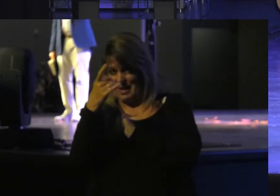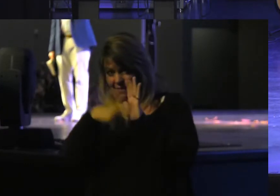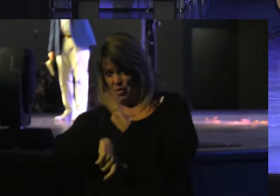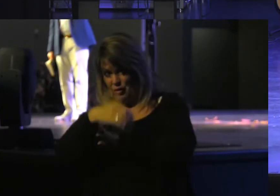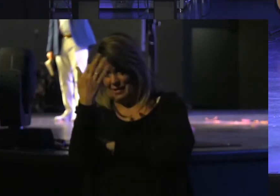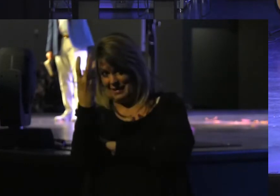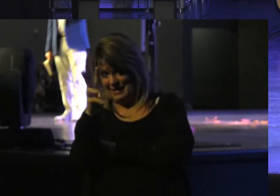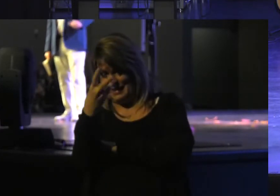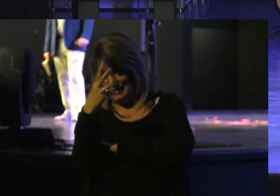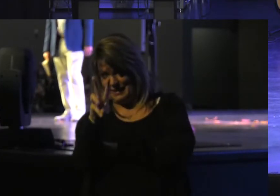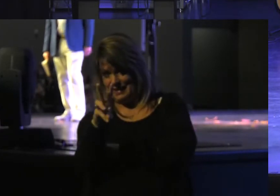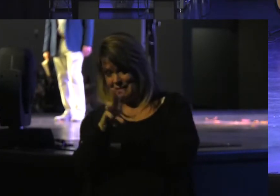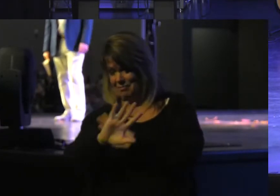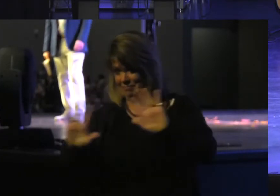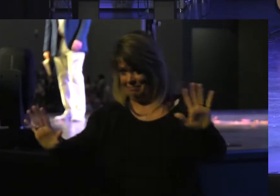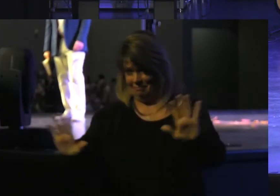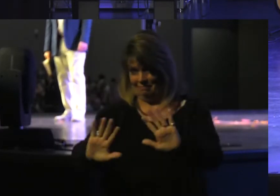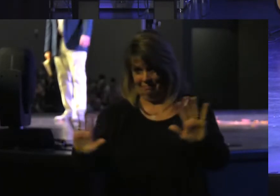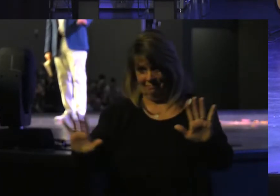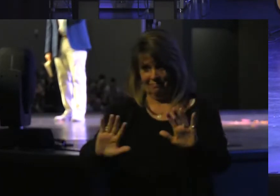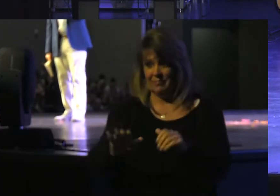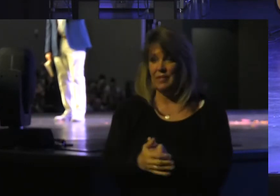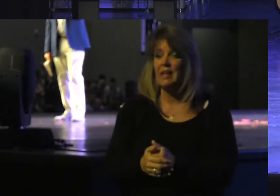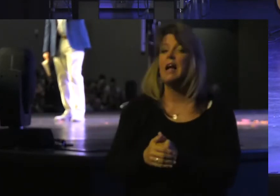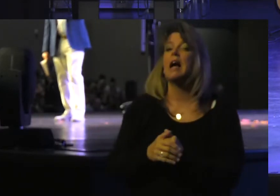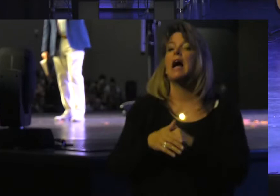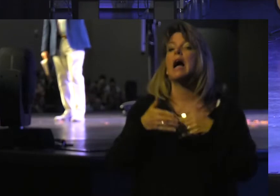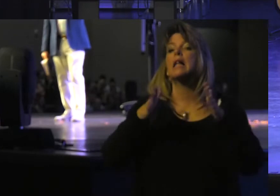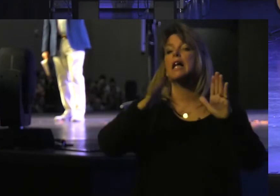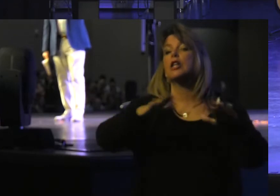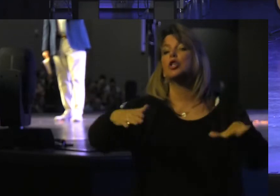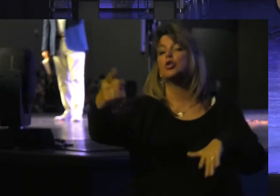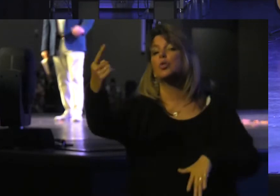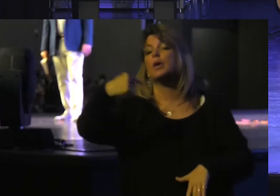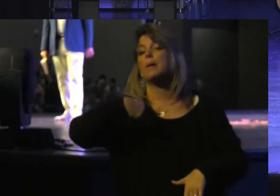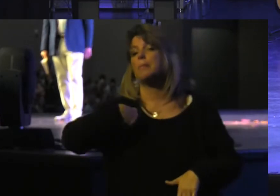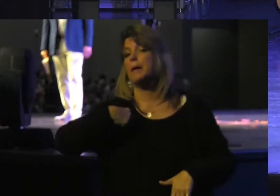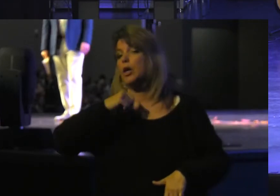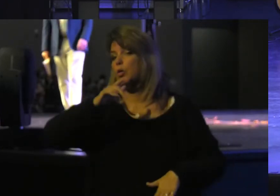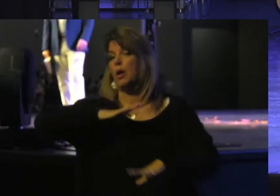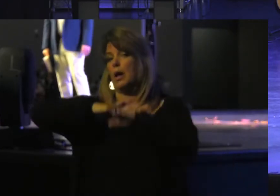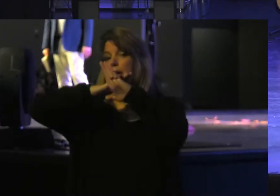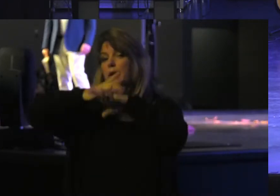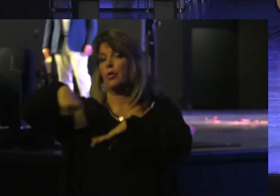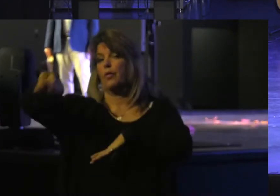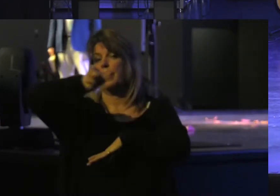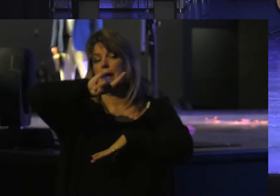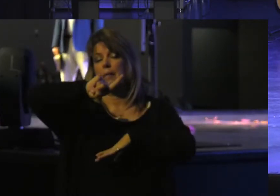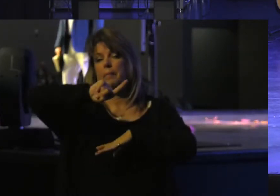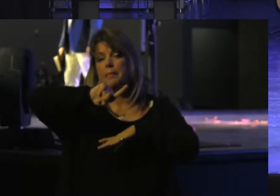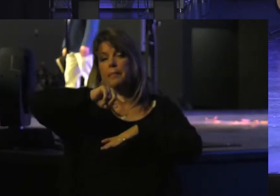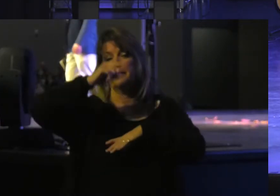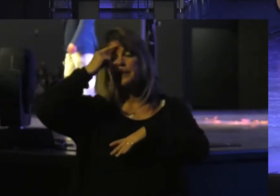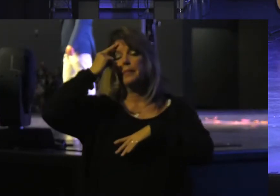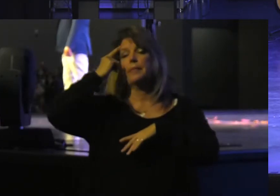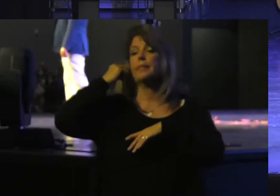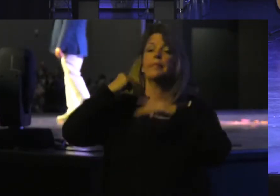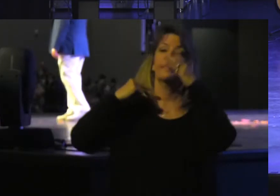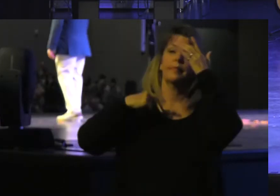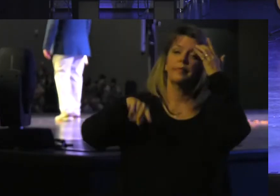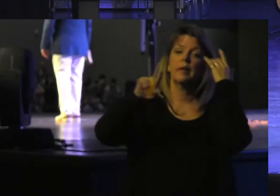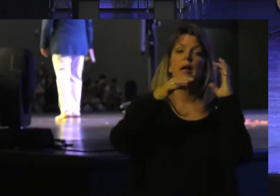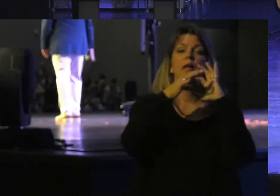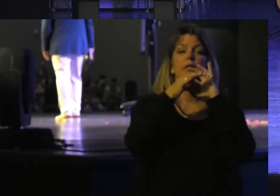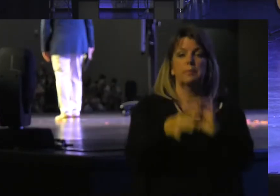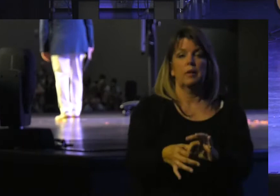16 Called them to him And said Let the children Come to me And do not hinder them For to such Belongs